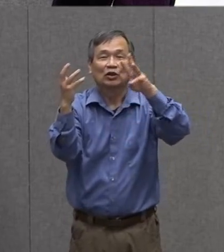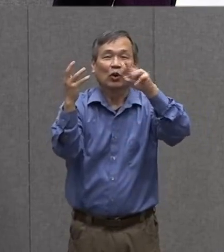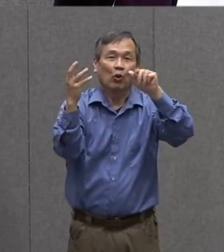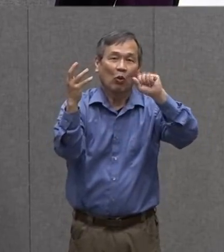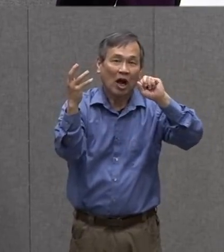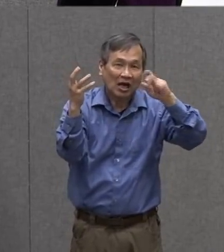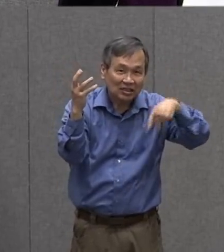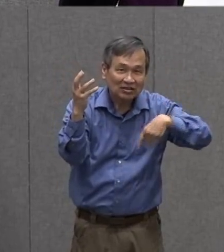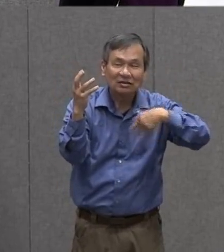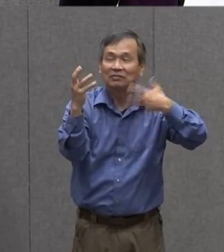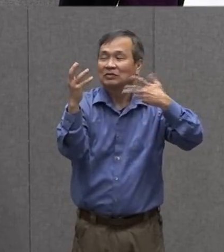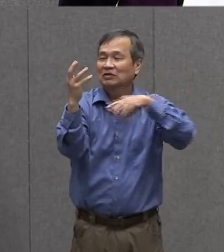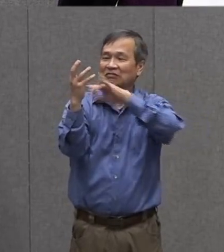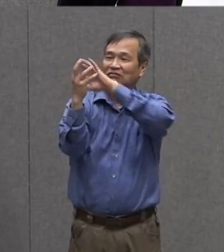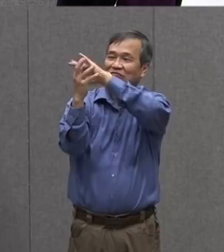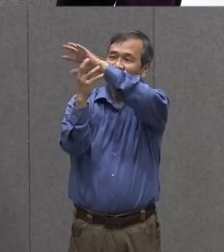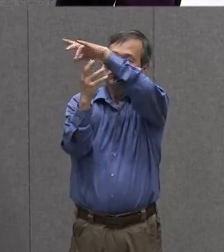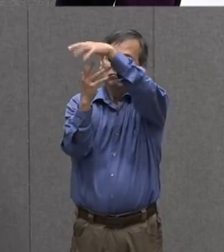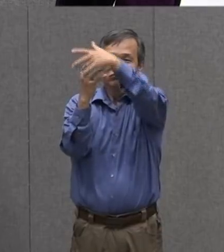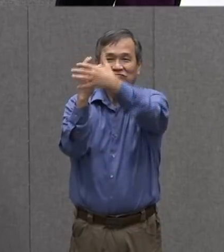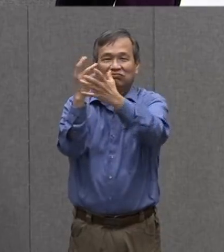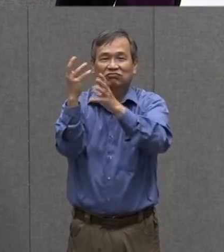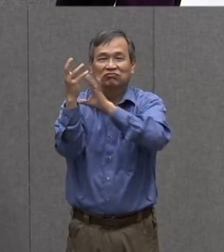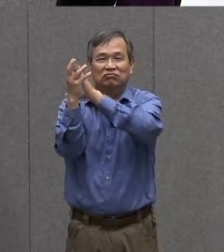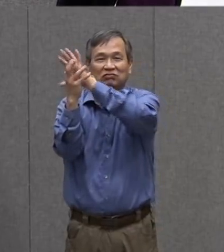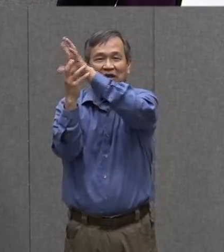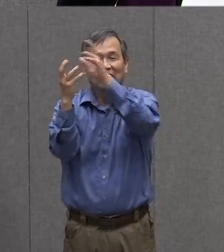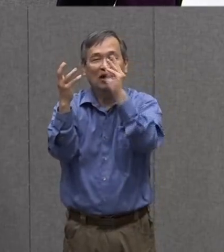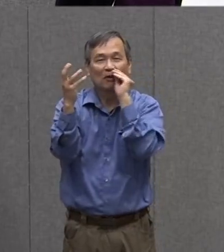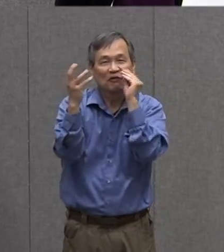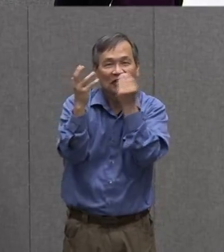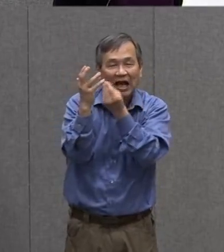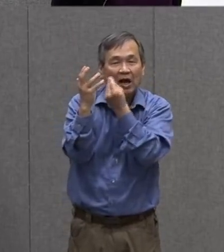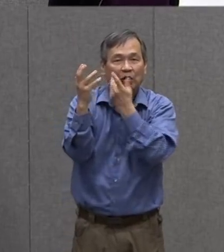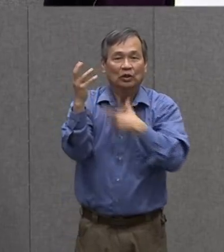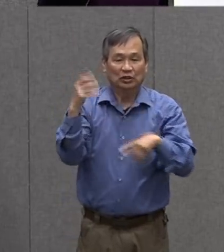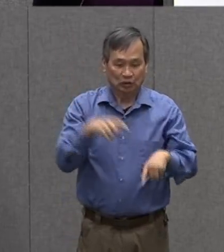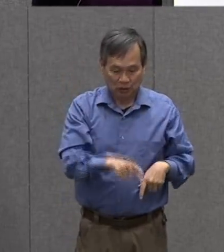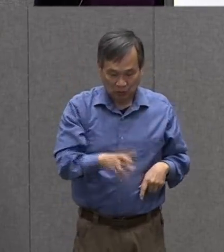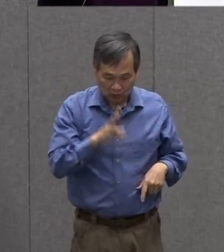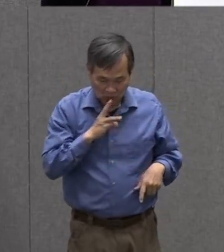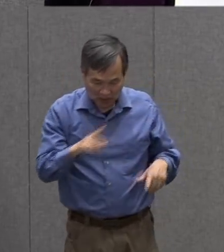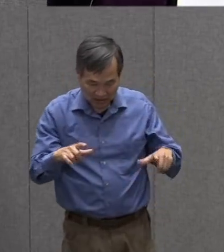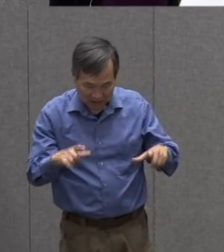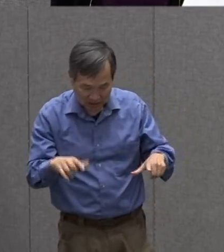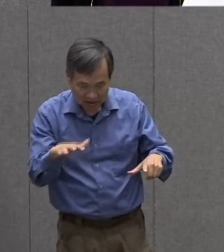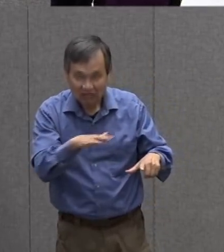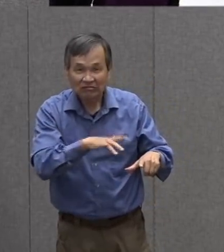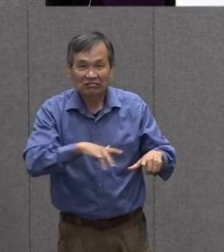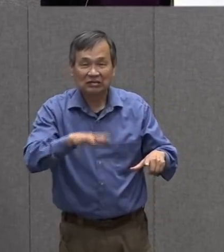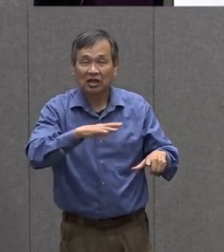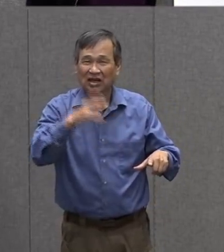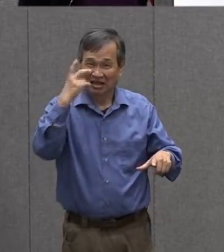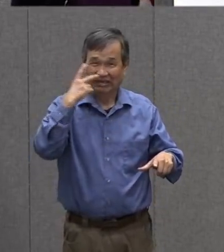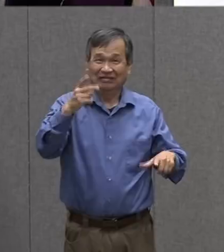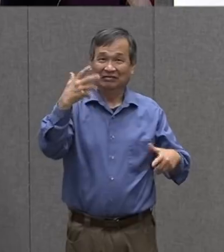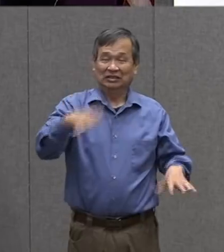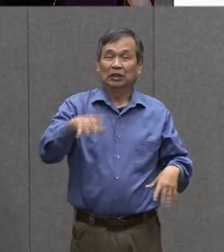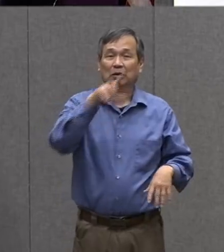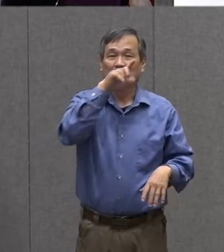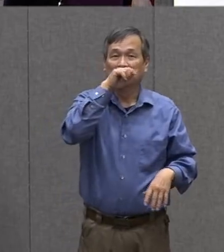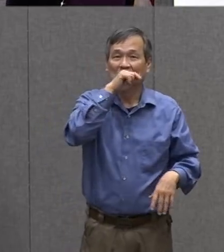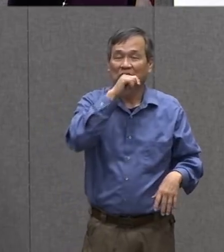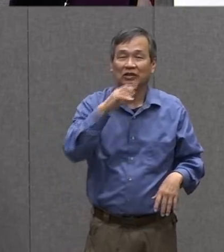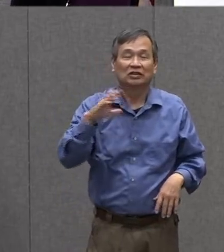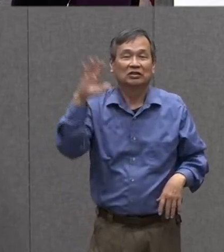flying around those flowers and flying around the water i've seen birds hanging